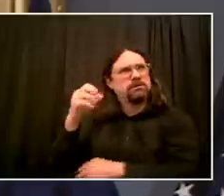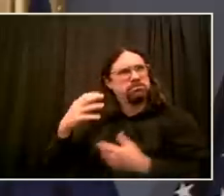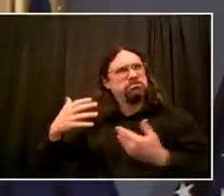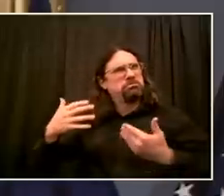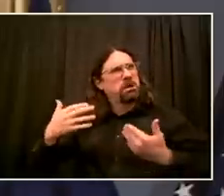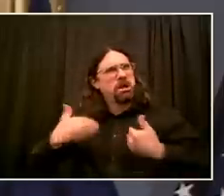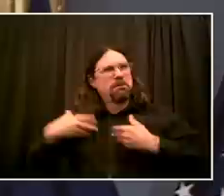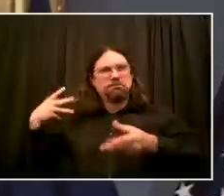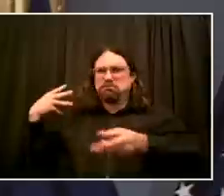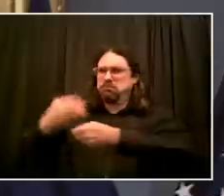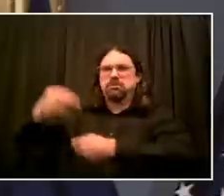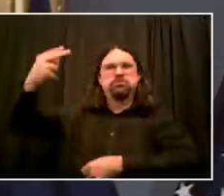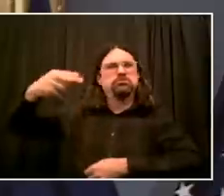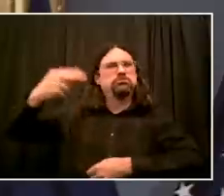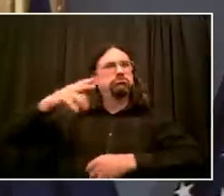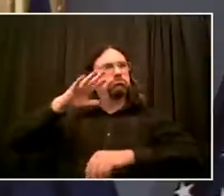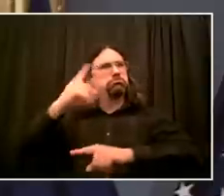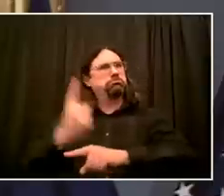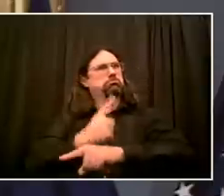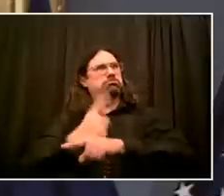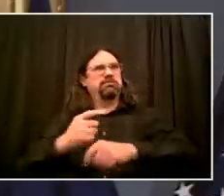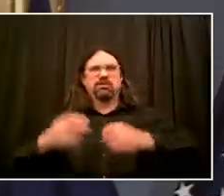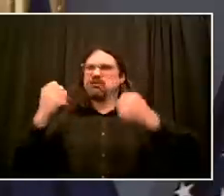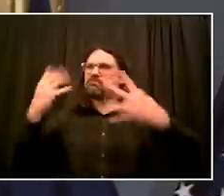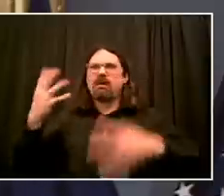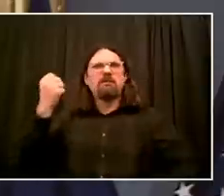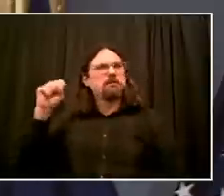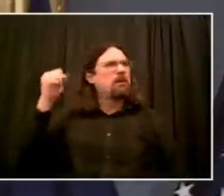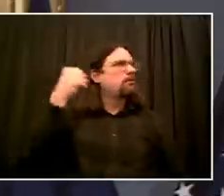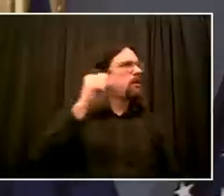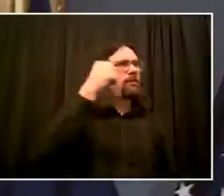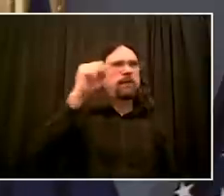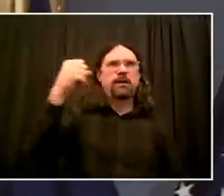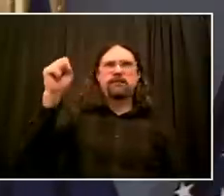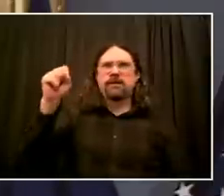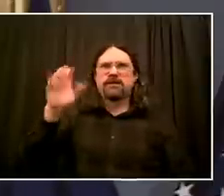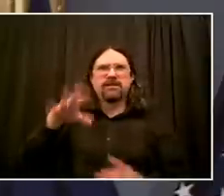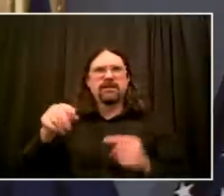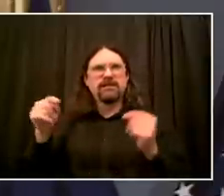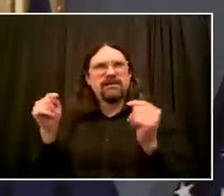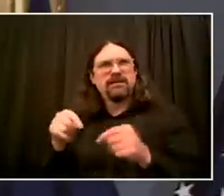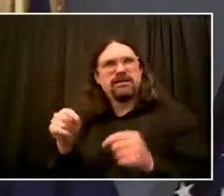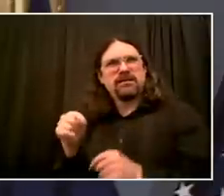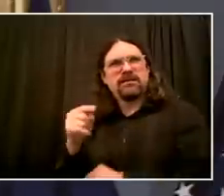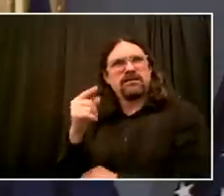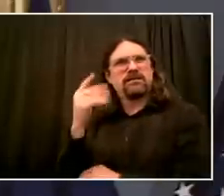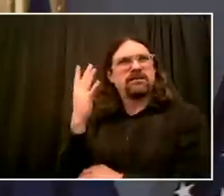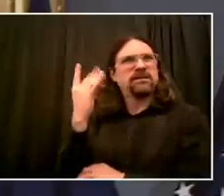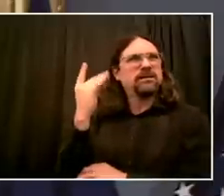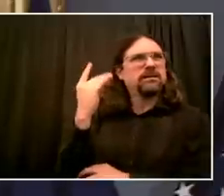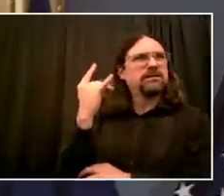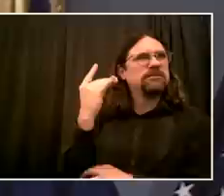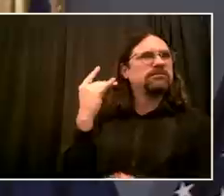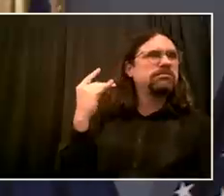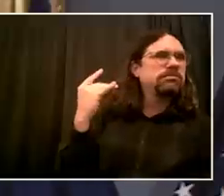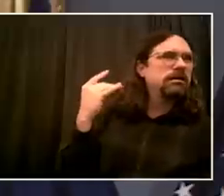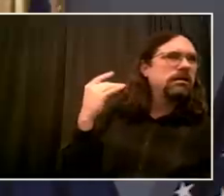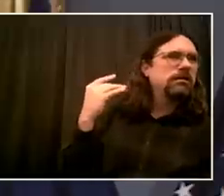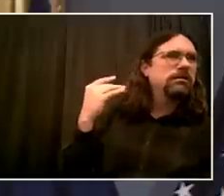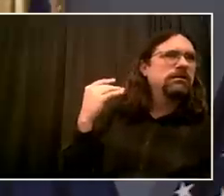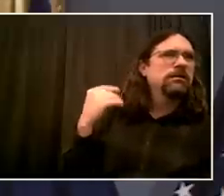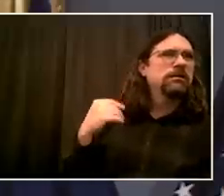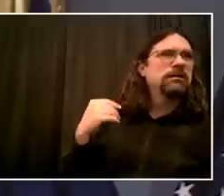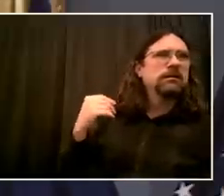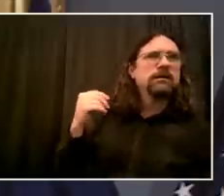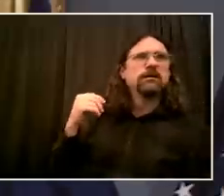of organization and hierarchy. In this case, we've got a lot of people who are organized, they plan together online, they have very